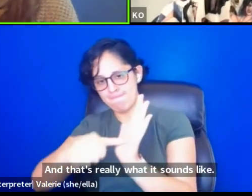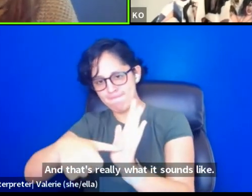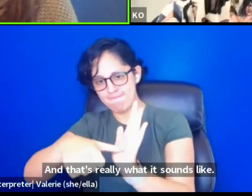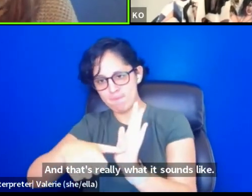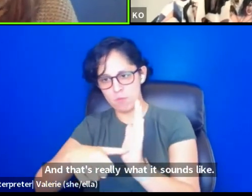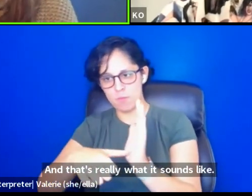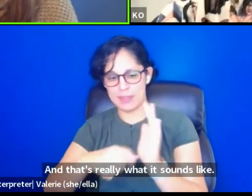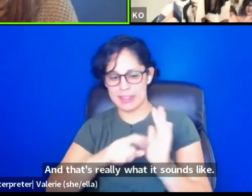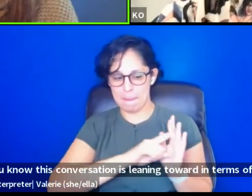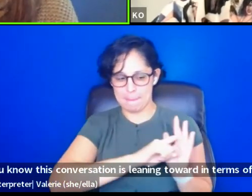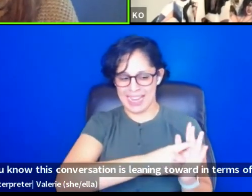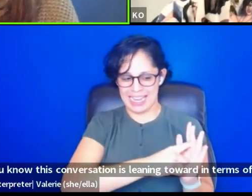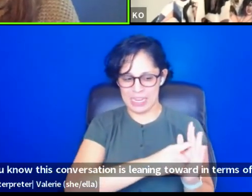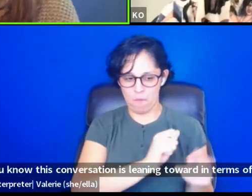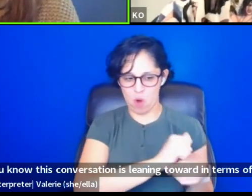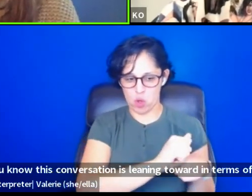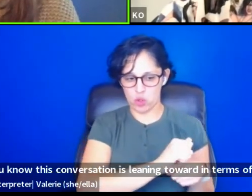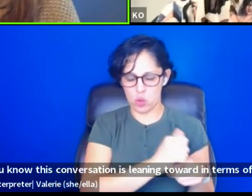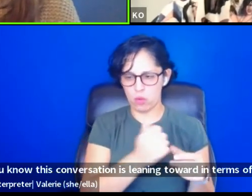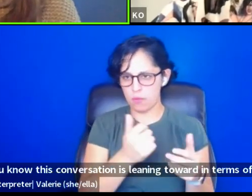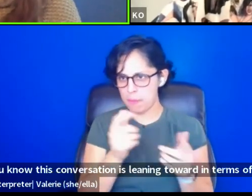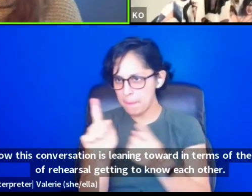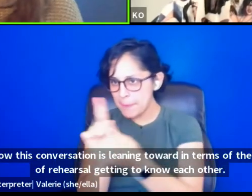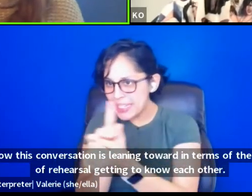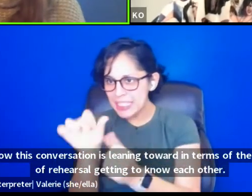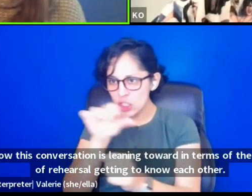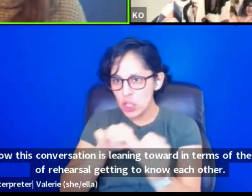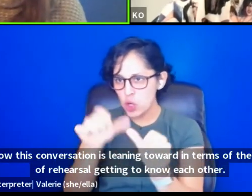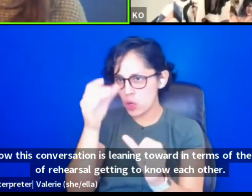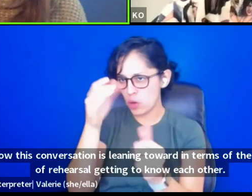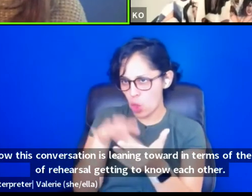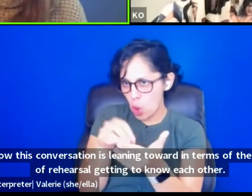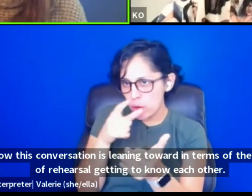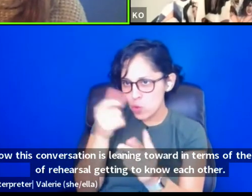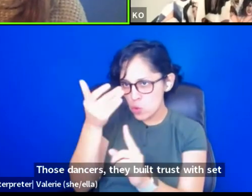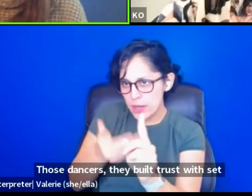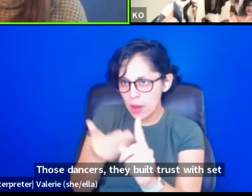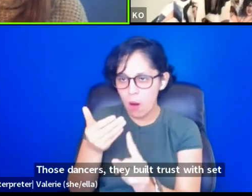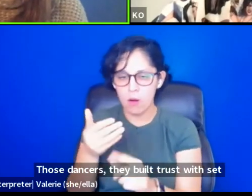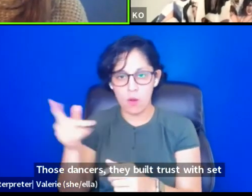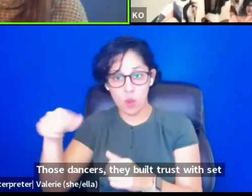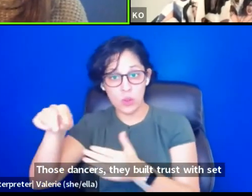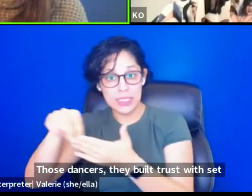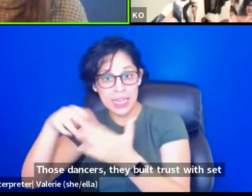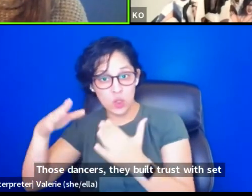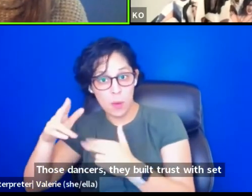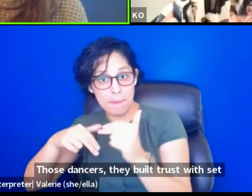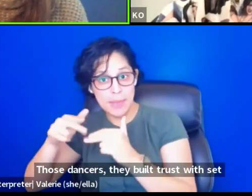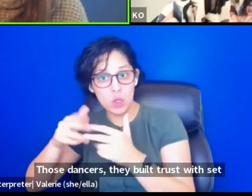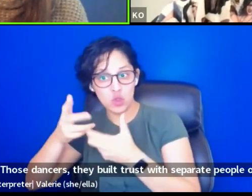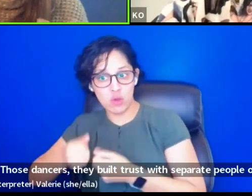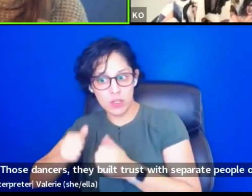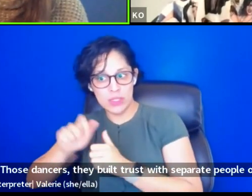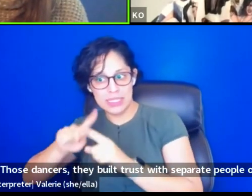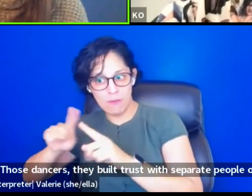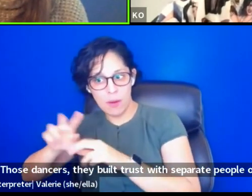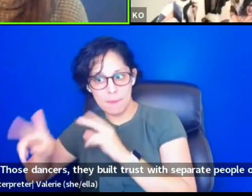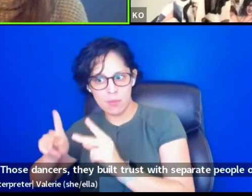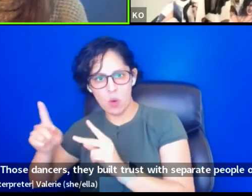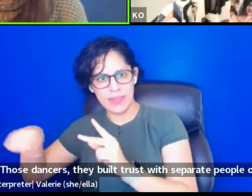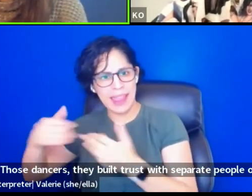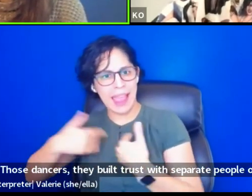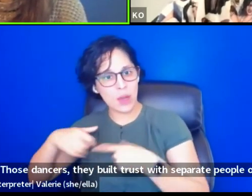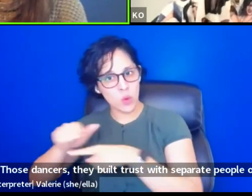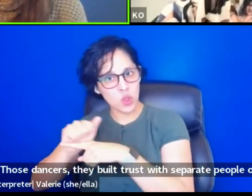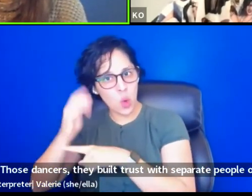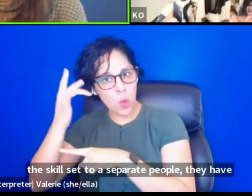rehearsal, getting to know each other, those dancers, they built trust with separate people and the skillsets with separate people. They had rehearsals so